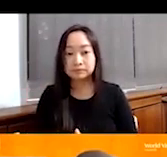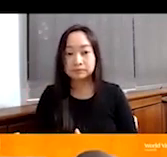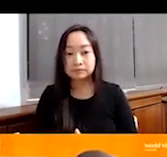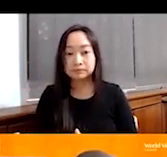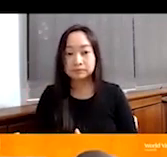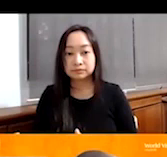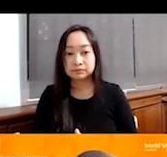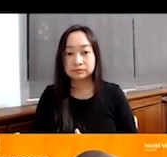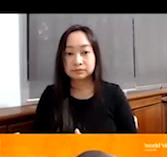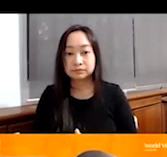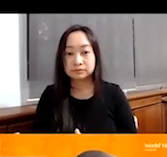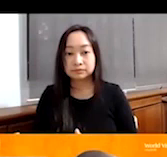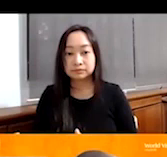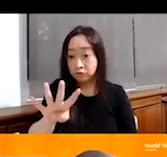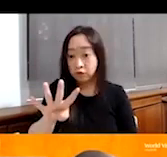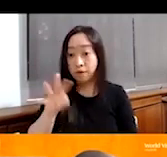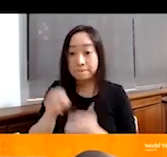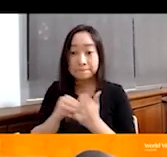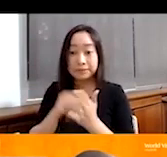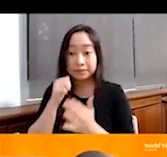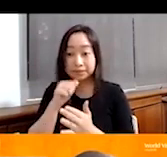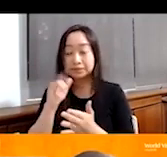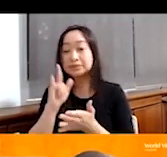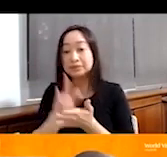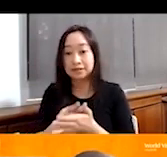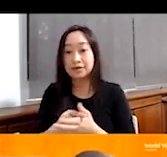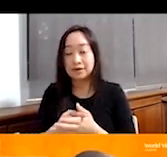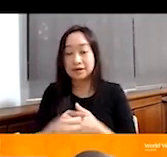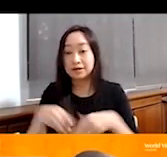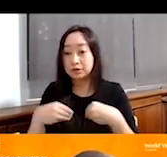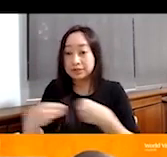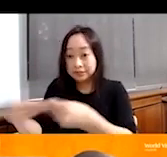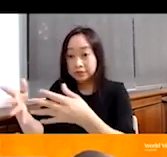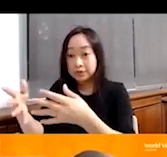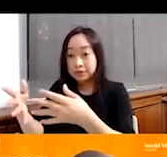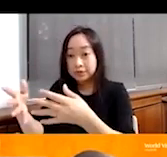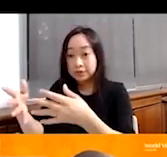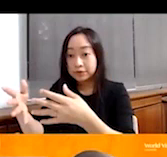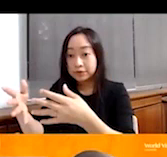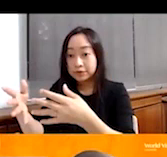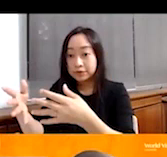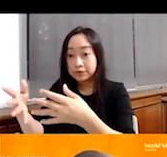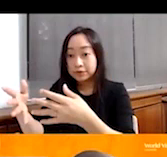a potential that will actually be given away because